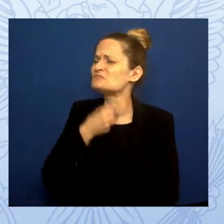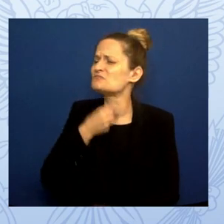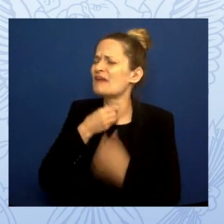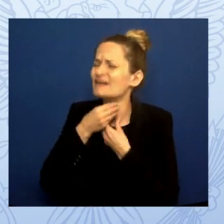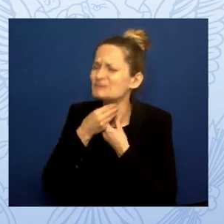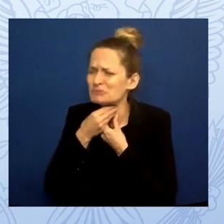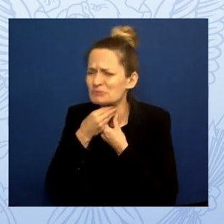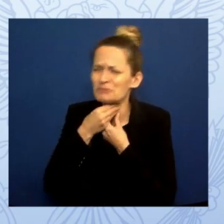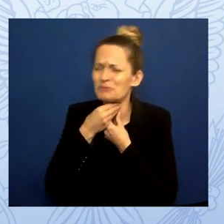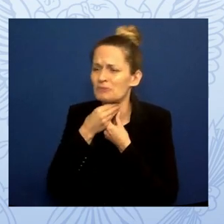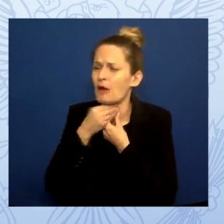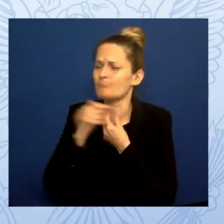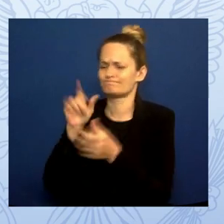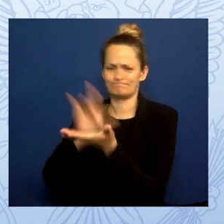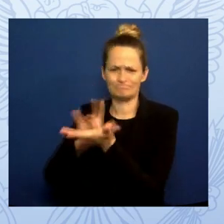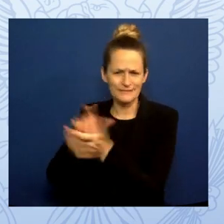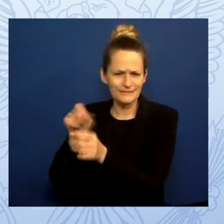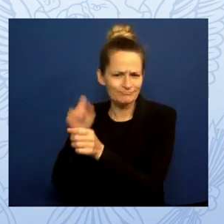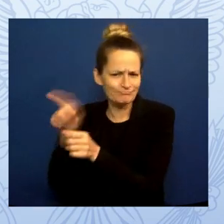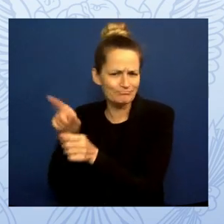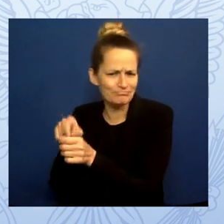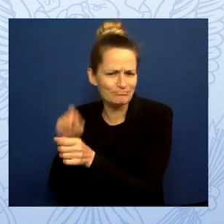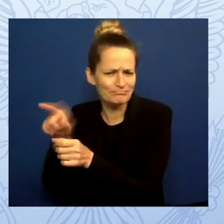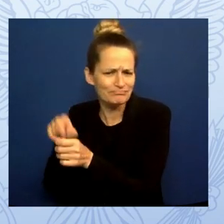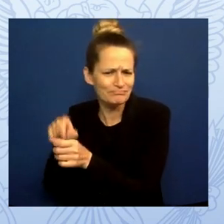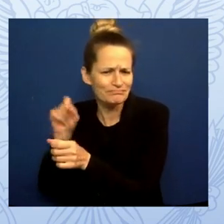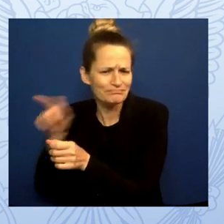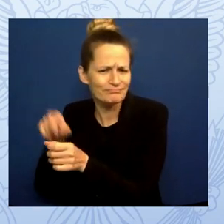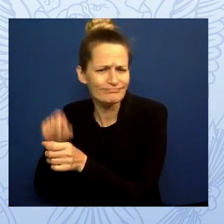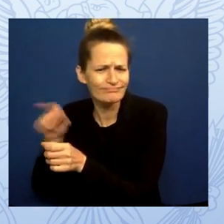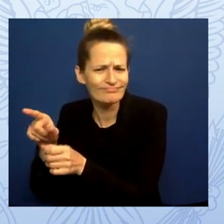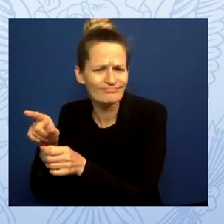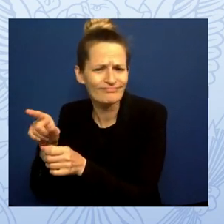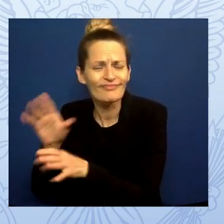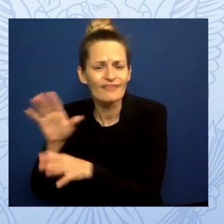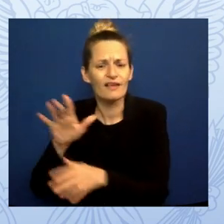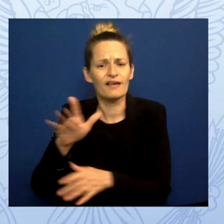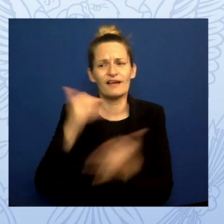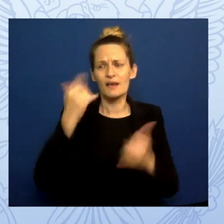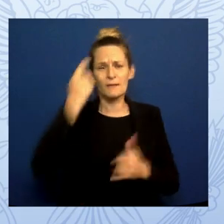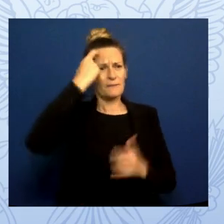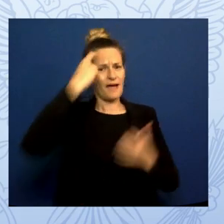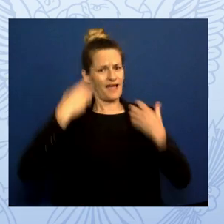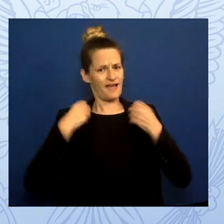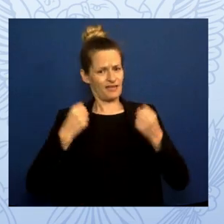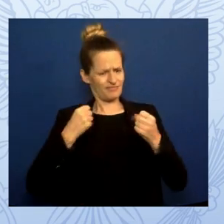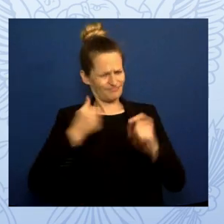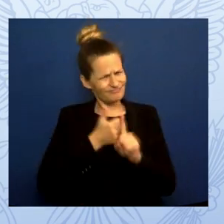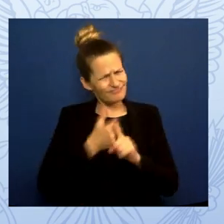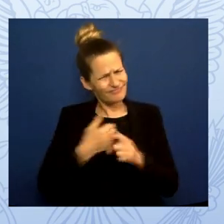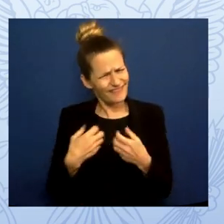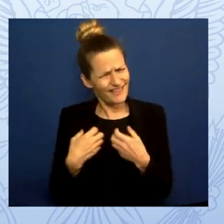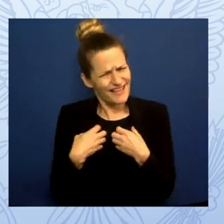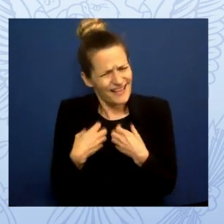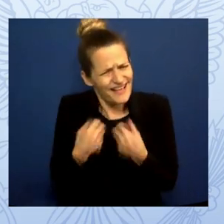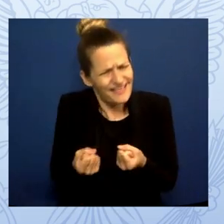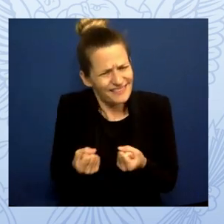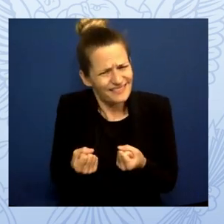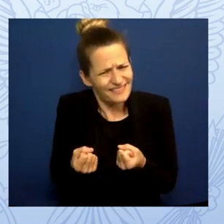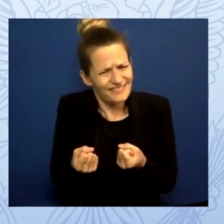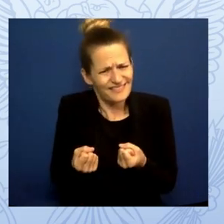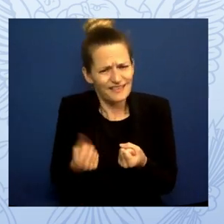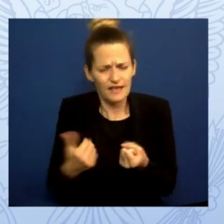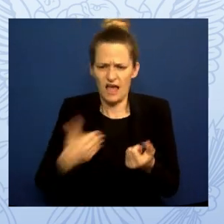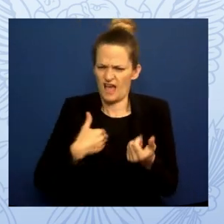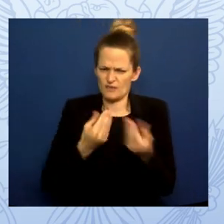Mental health is health. But the solutions to address these challenges aren't always